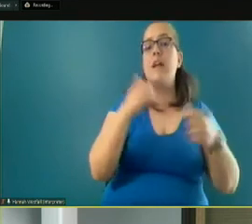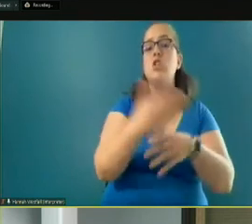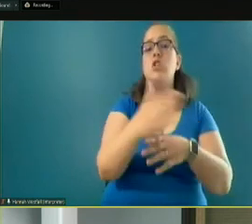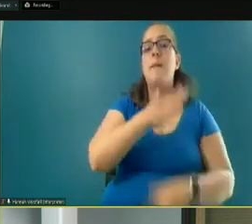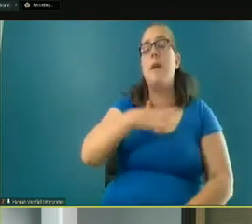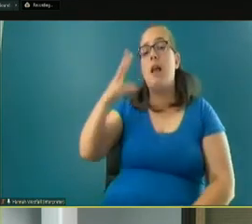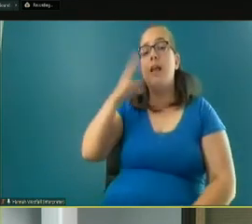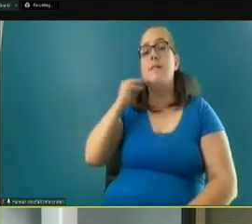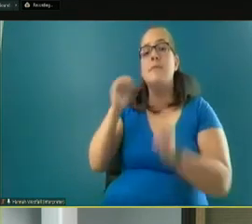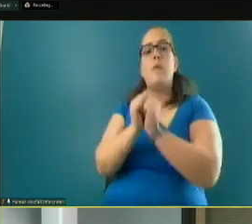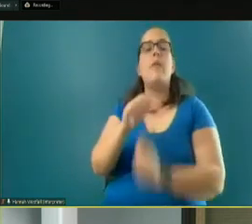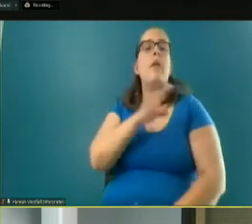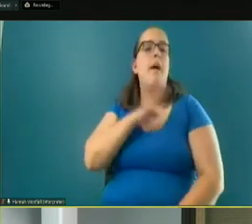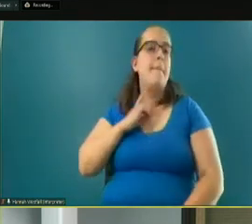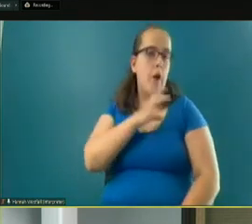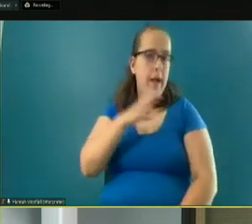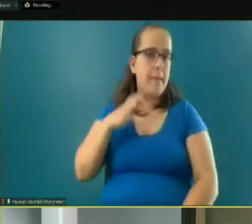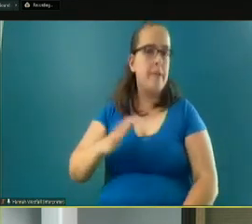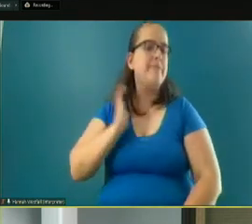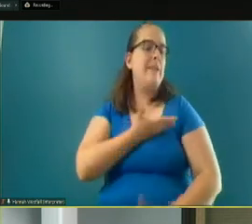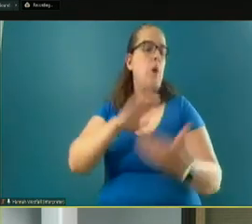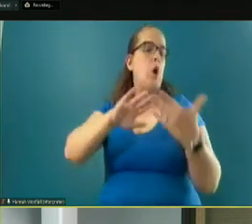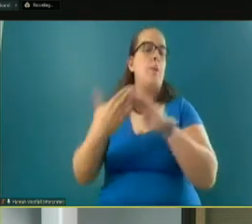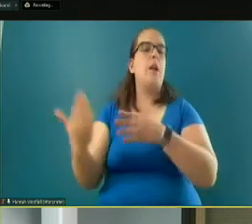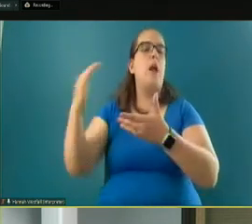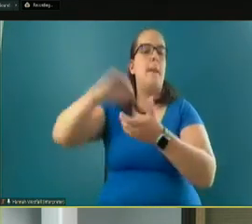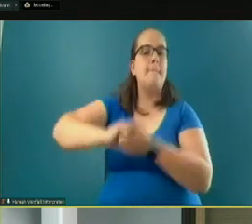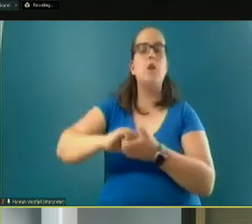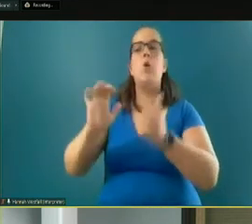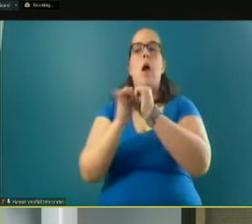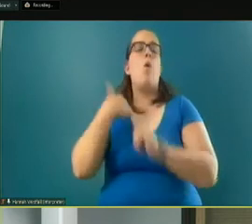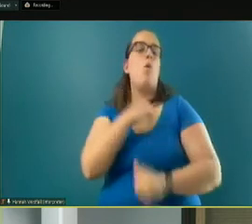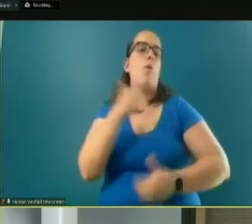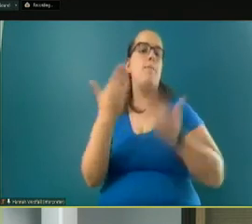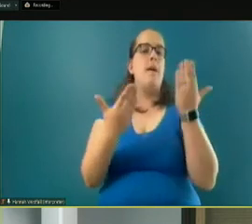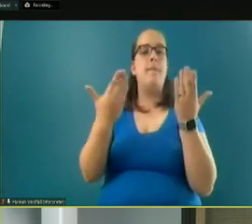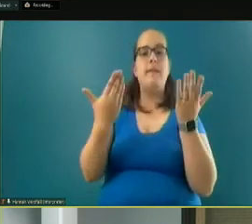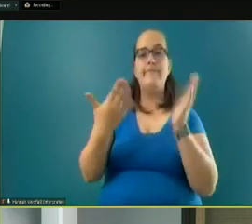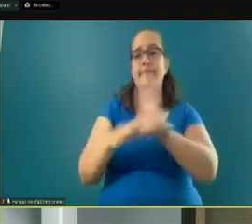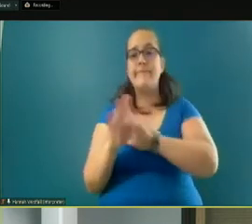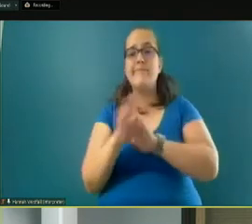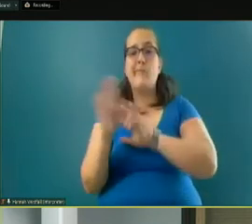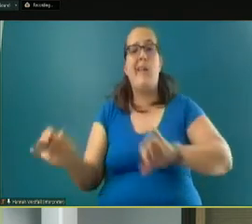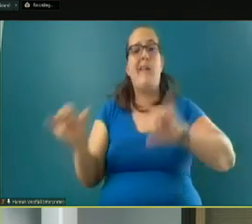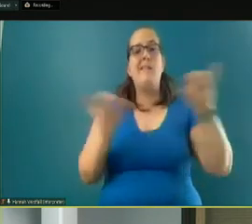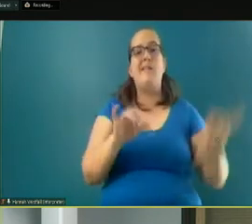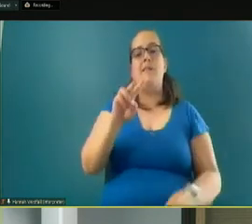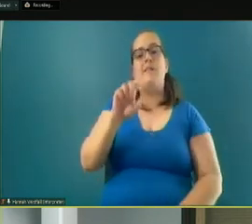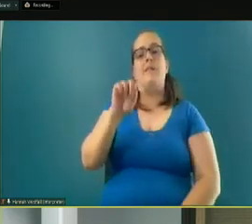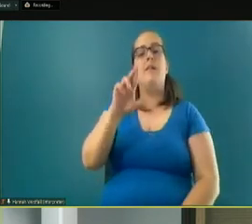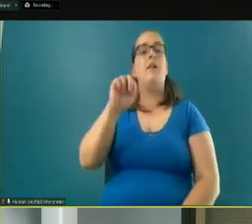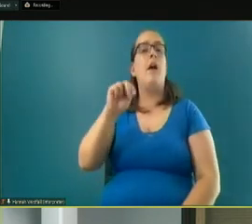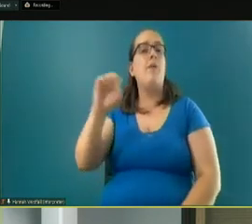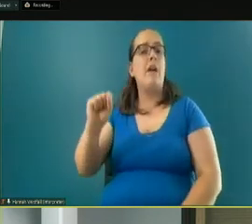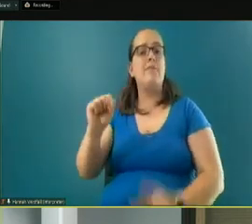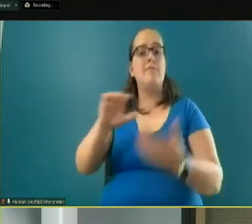with the Board of Commissioners and our community partners and how we might create a similar Veterans Village here. Now, I haven't been